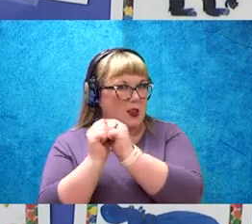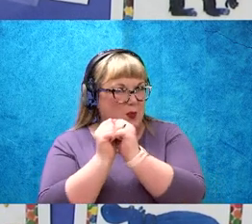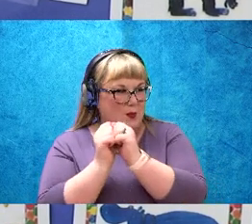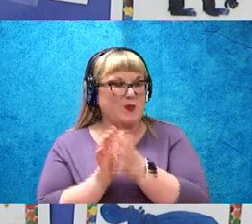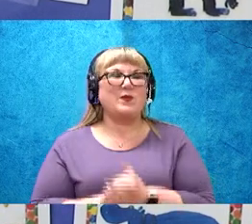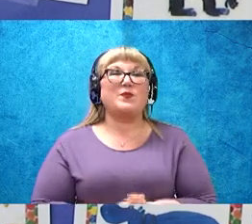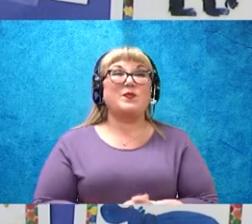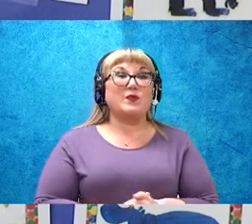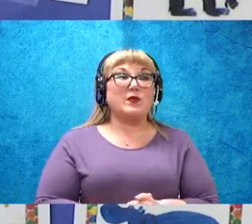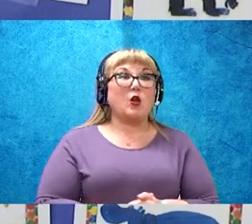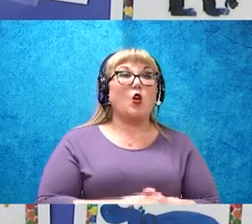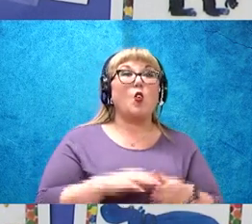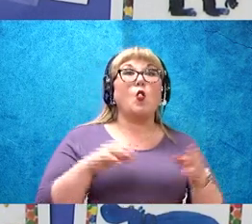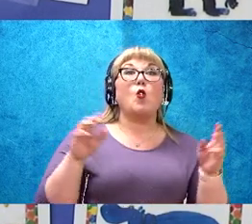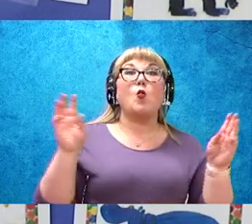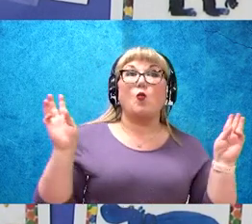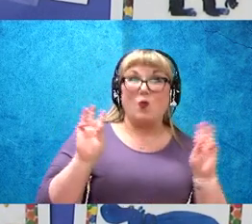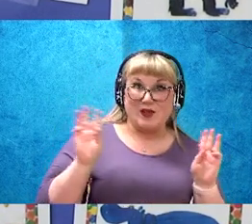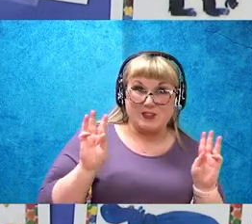Winter.